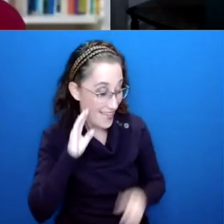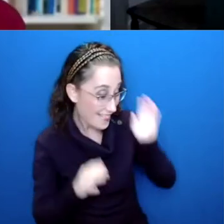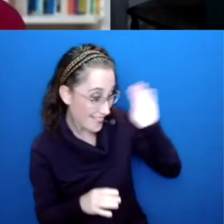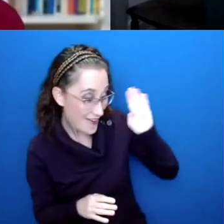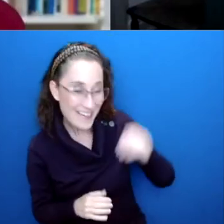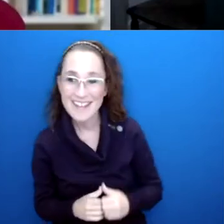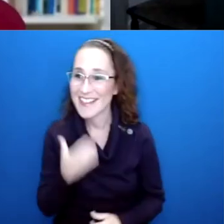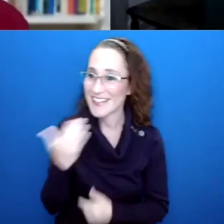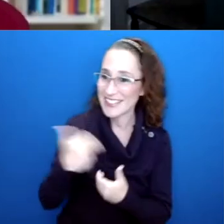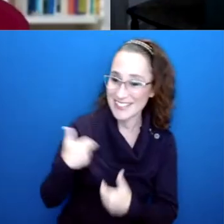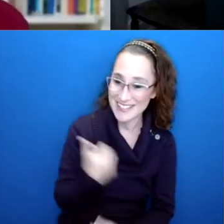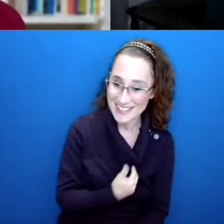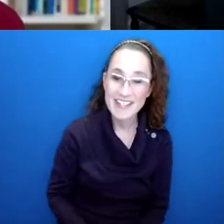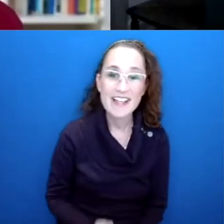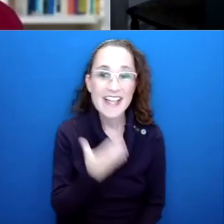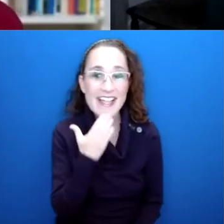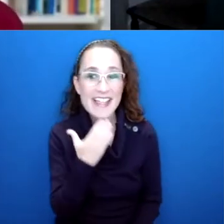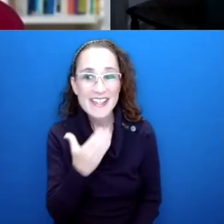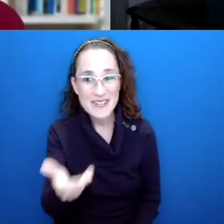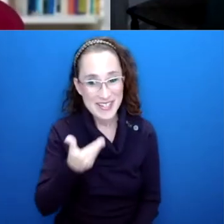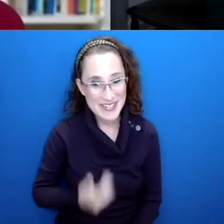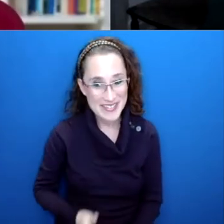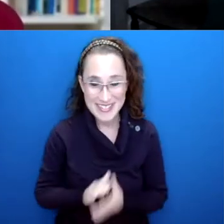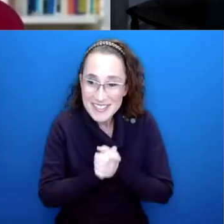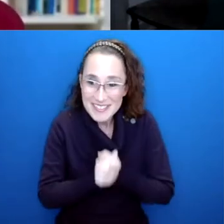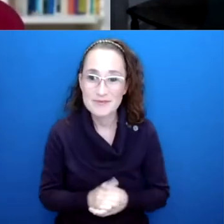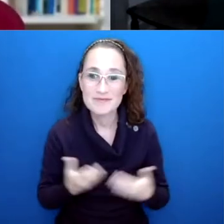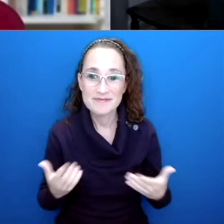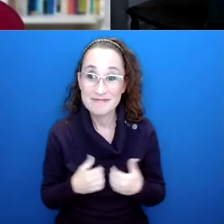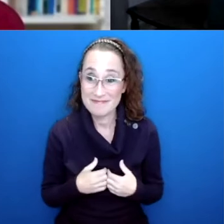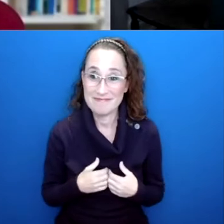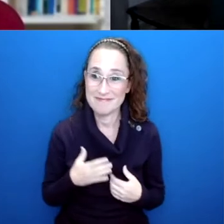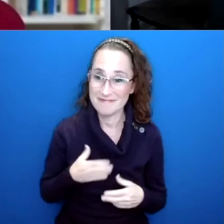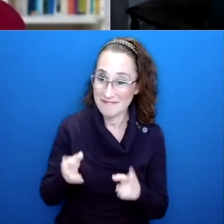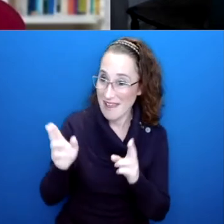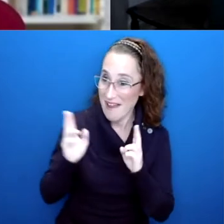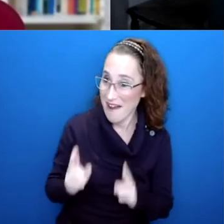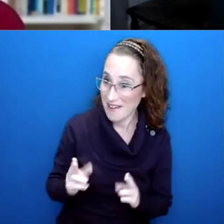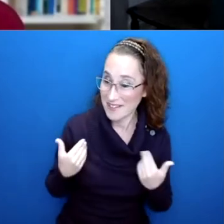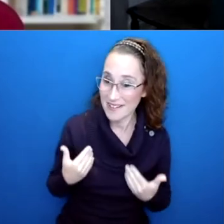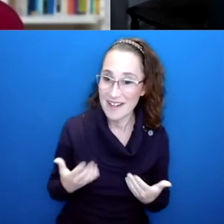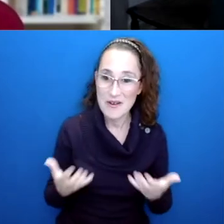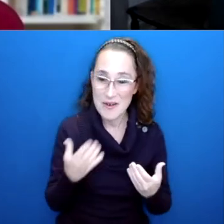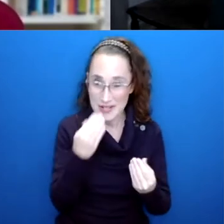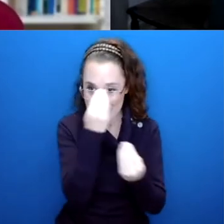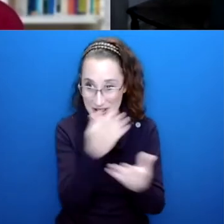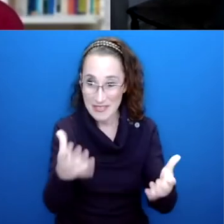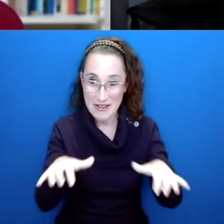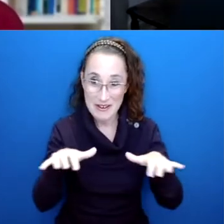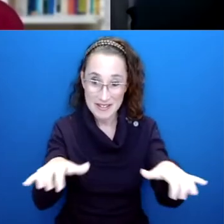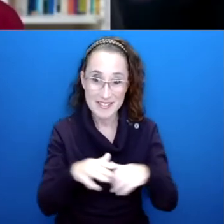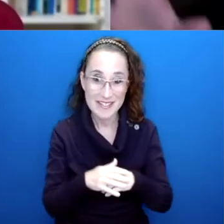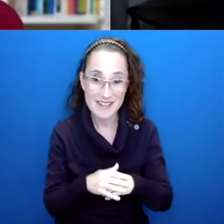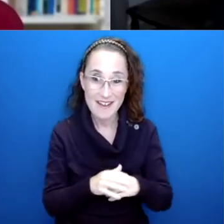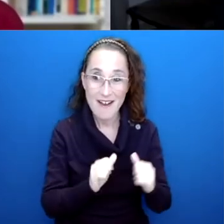Thanks for joining us. Thank you so much for having me. It's such an honor. I wanted to just share with the audience, because I know it's all